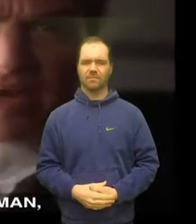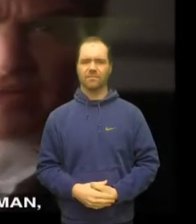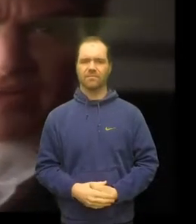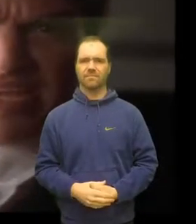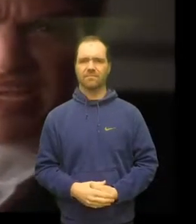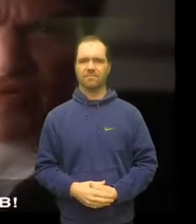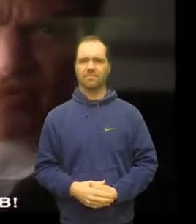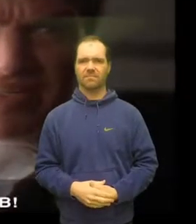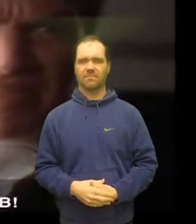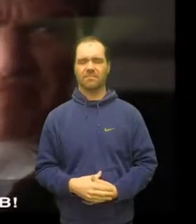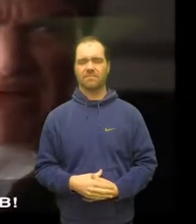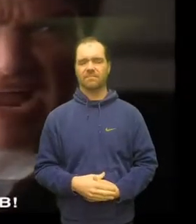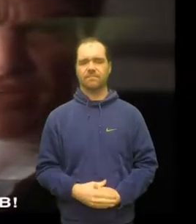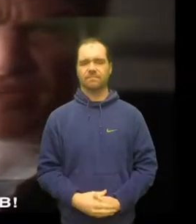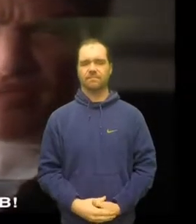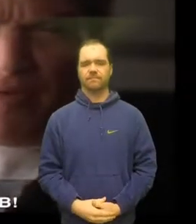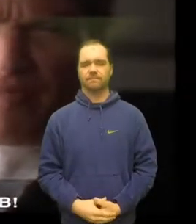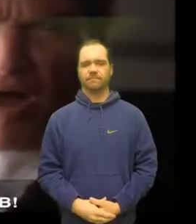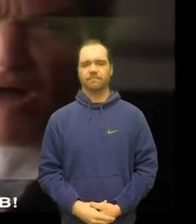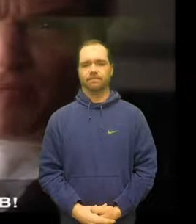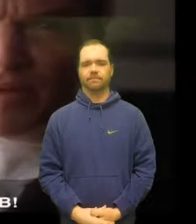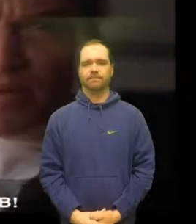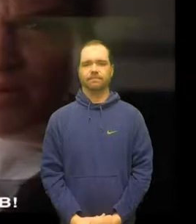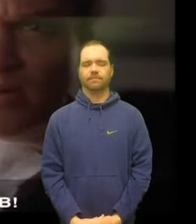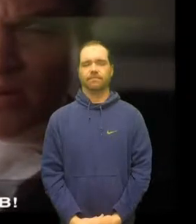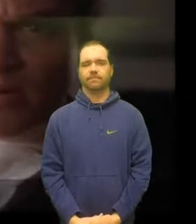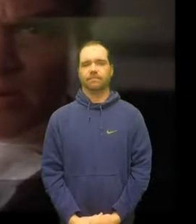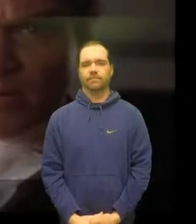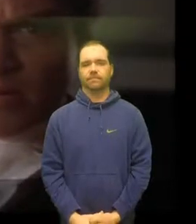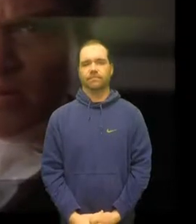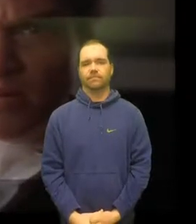one man than the ignorance and passions of the mob